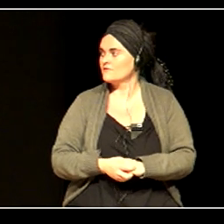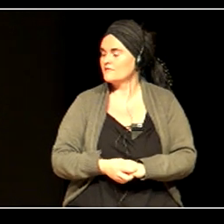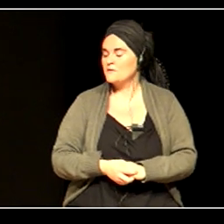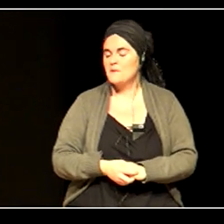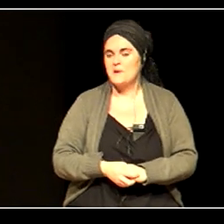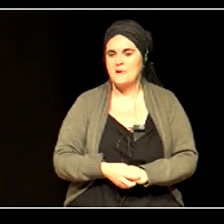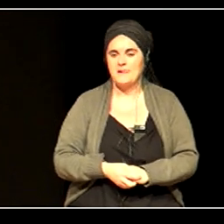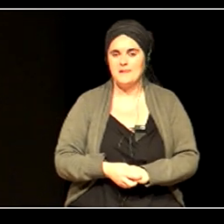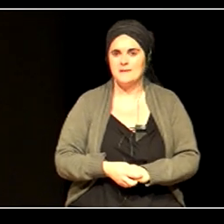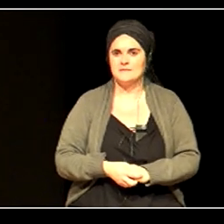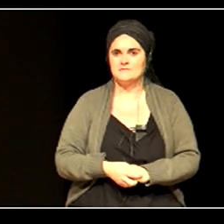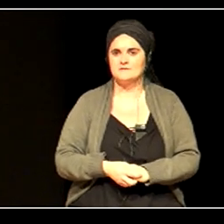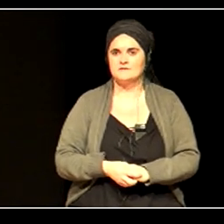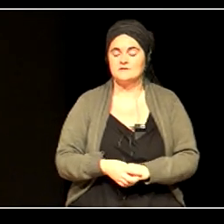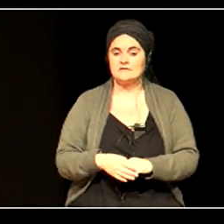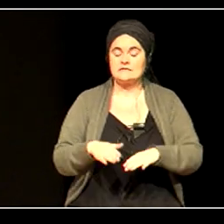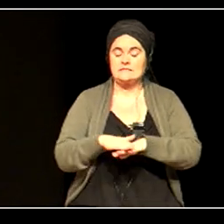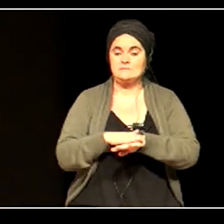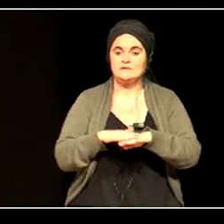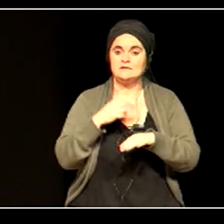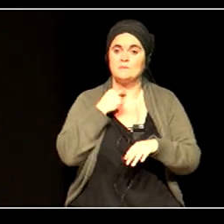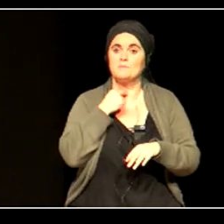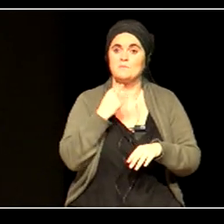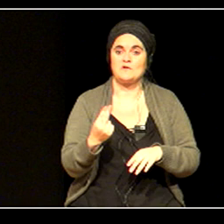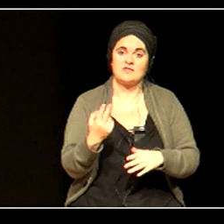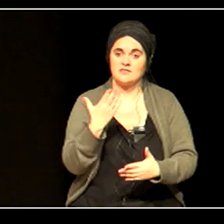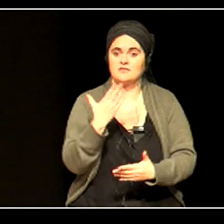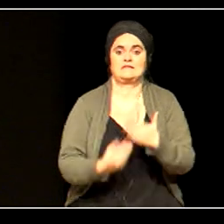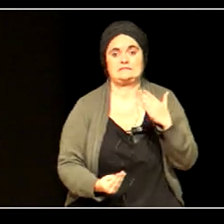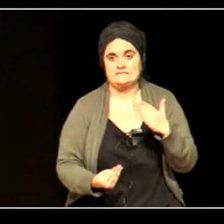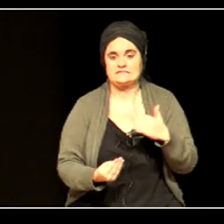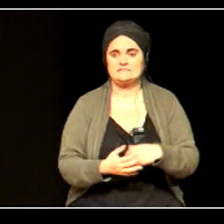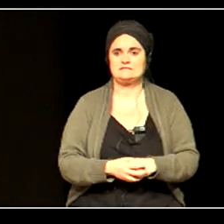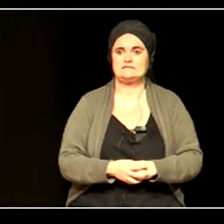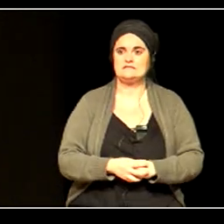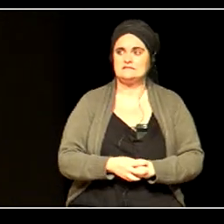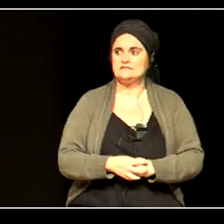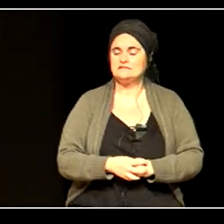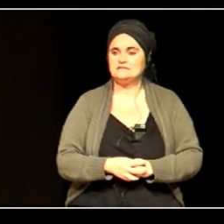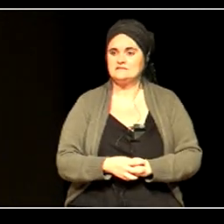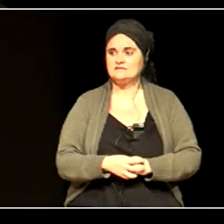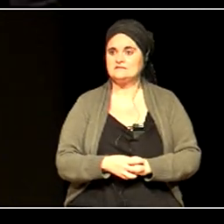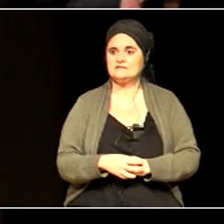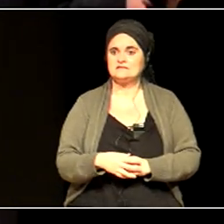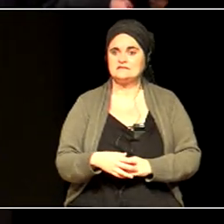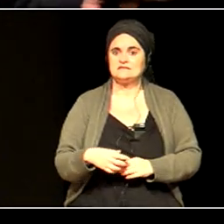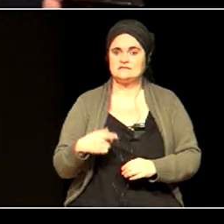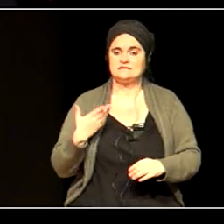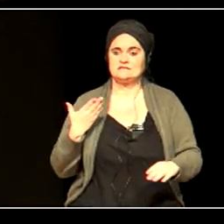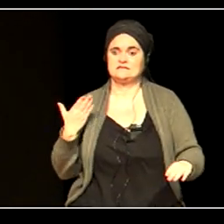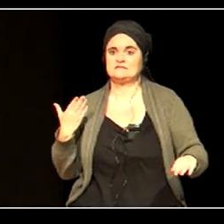I was shouting a speech in the public square of Cambridge